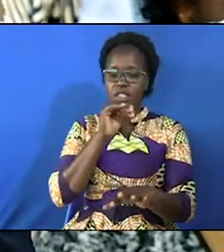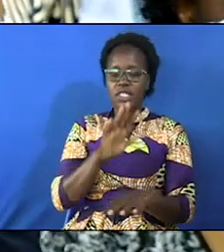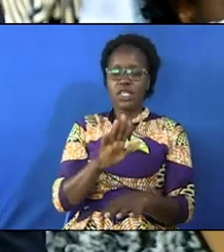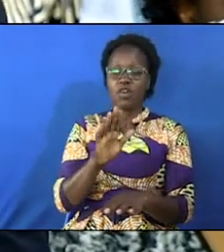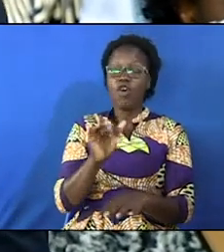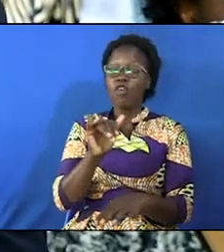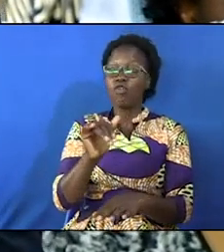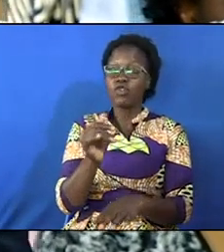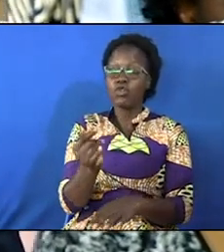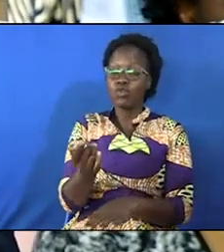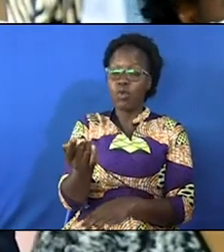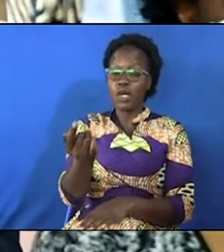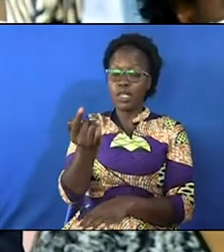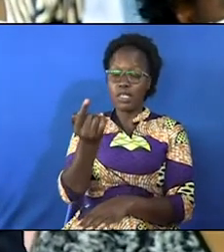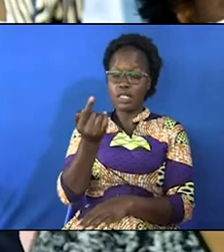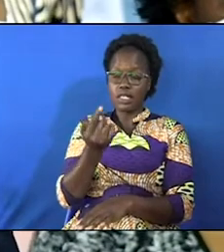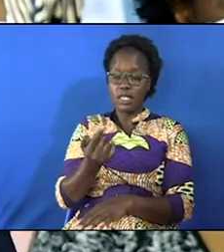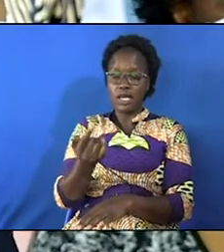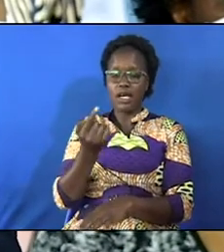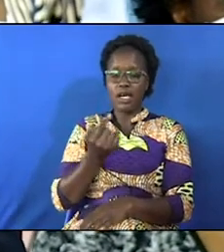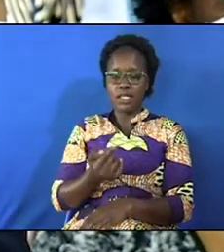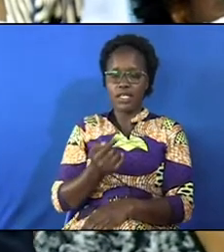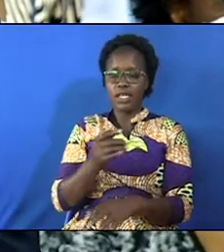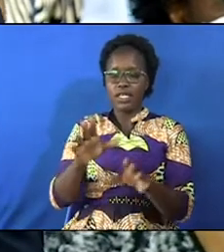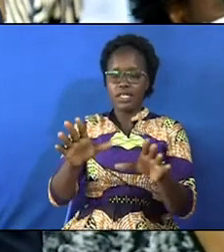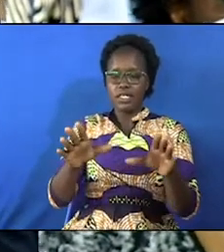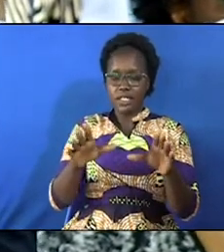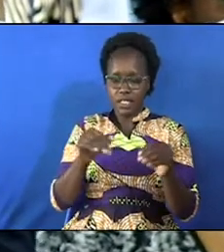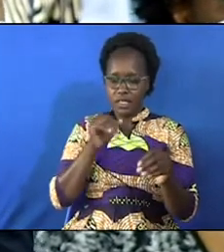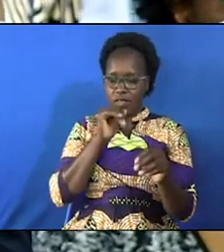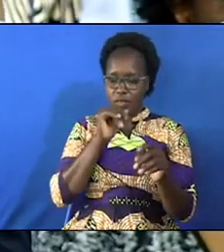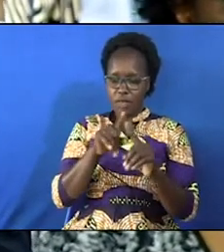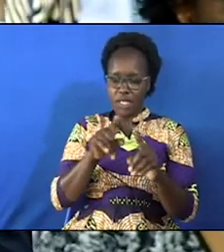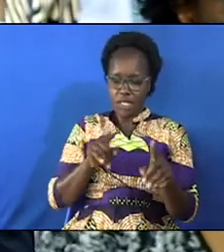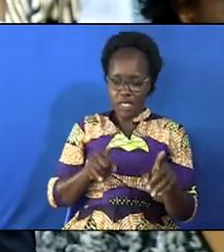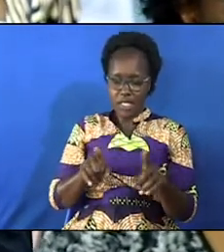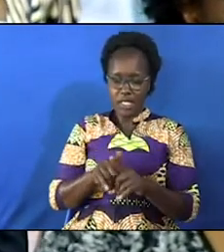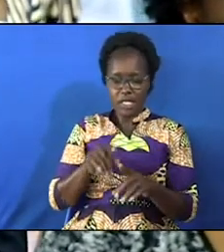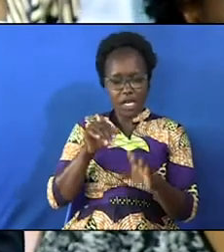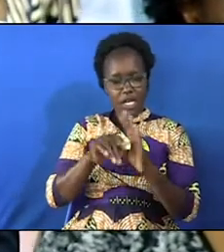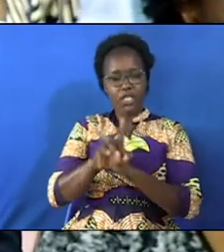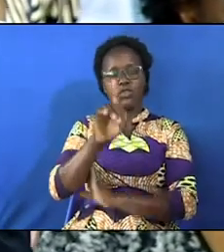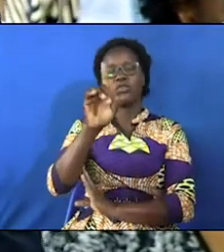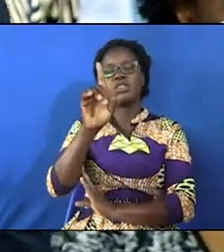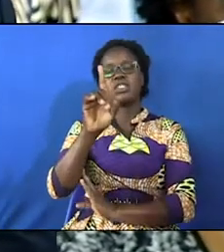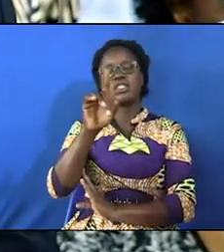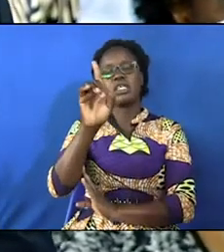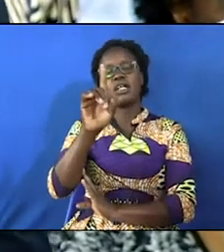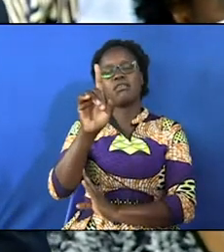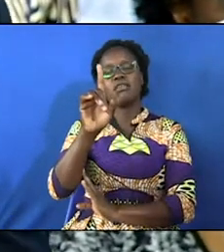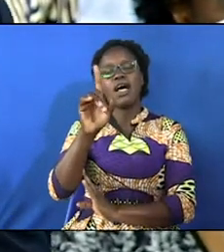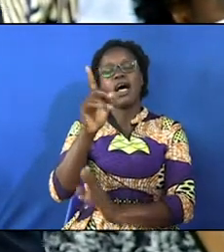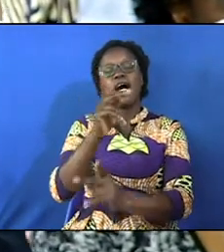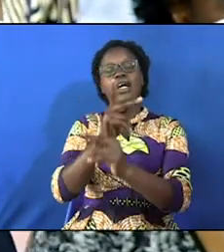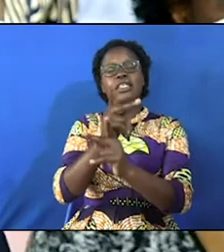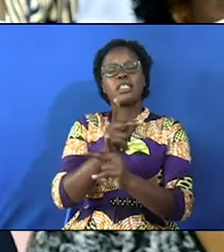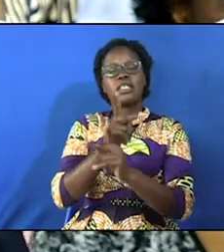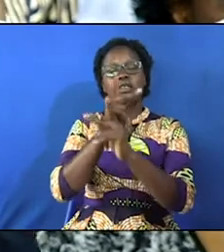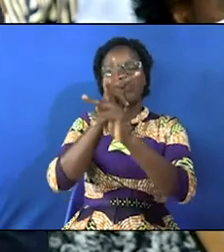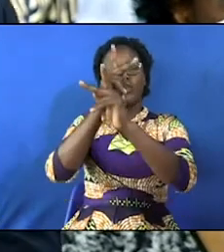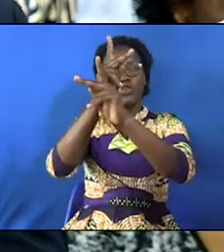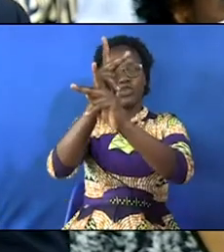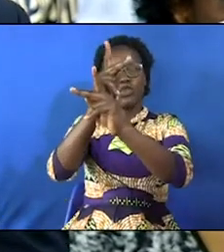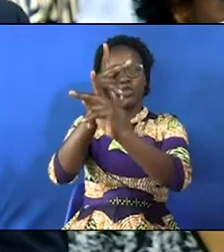returning receive our brothers and sisters unto yourself and keep them and you the